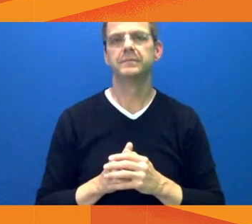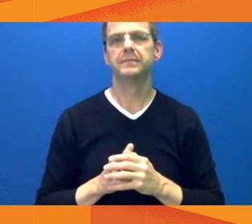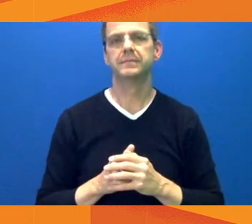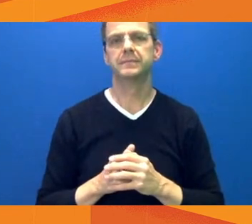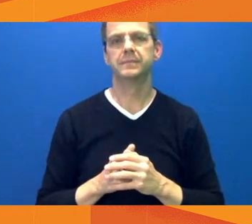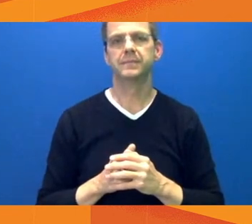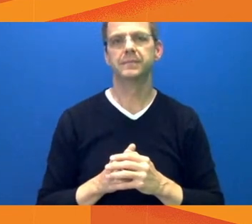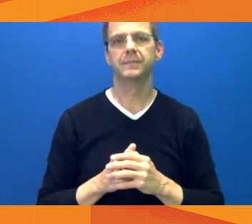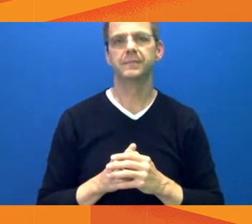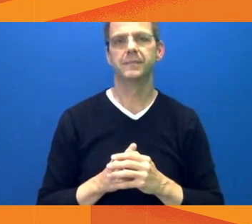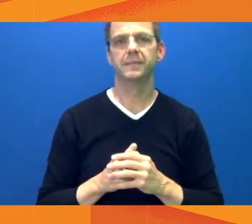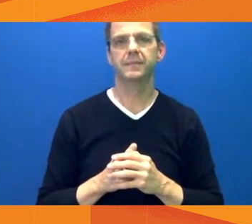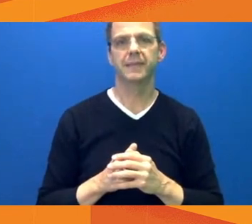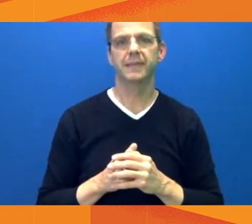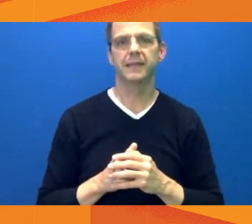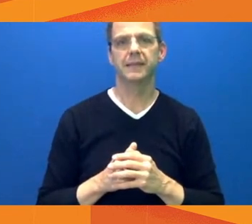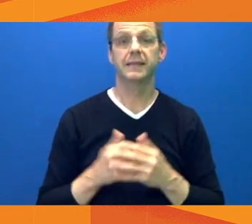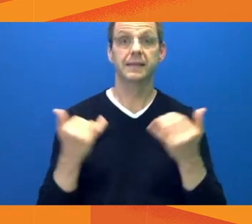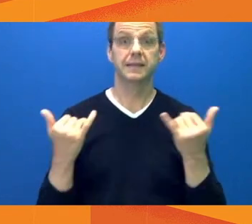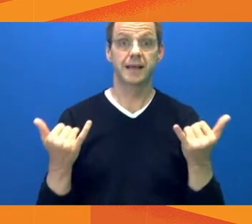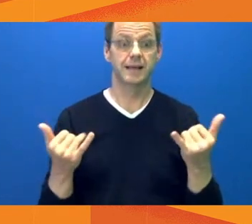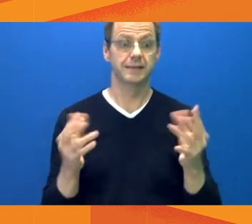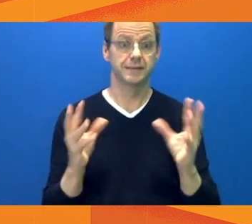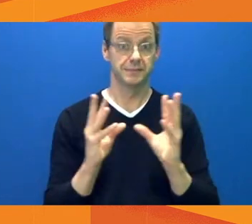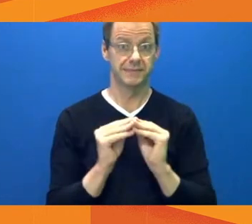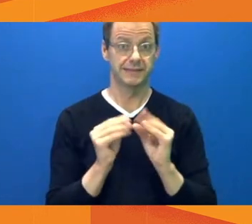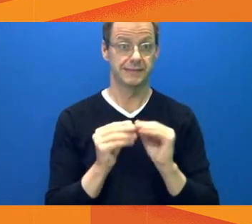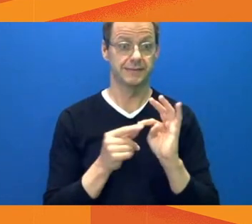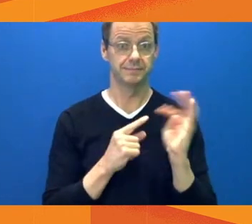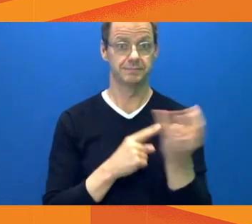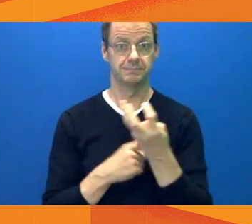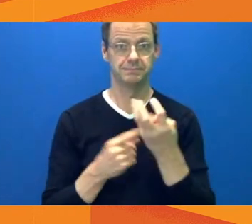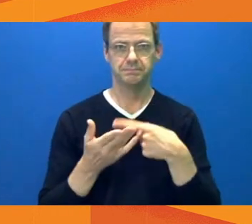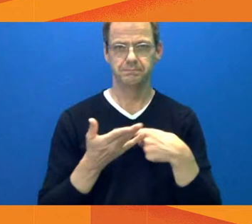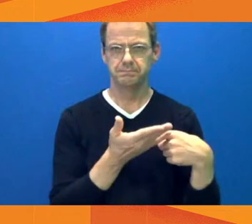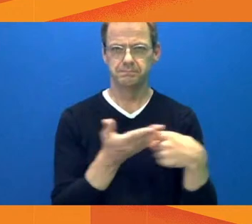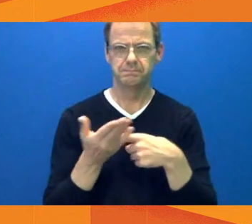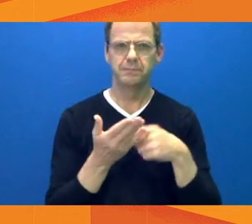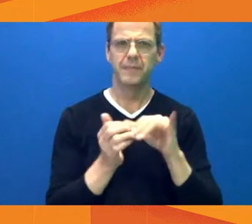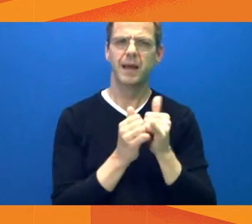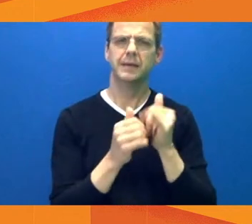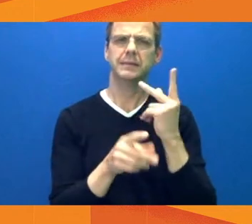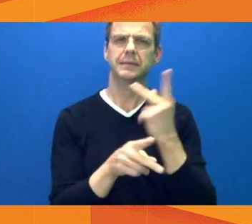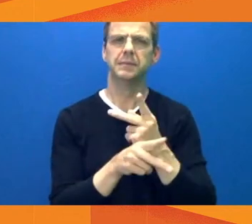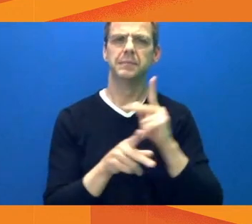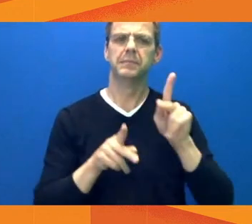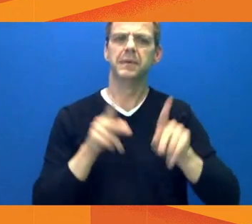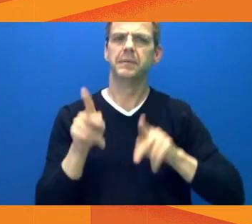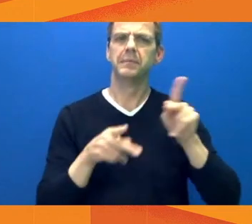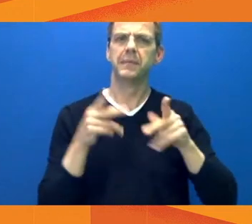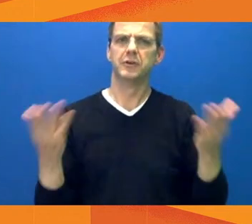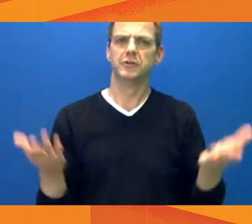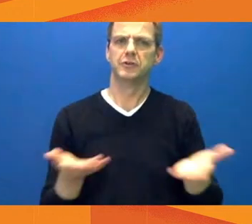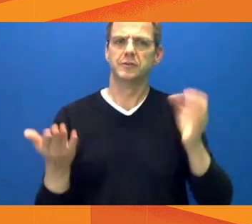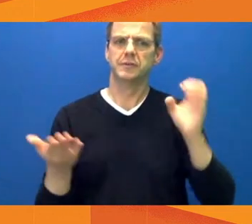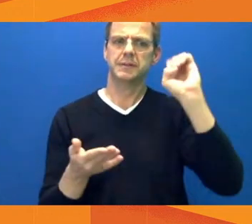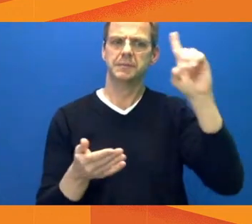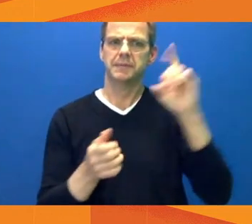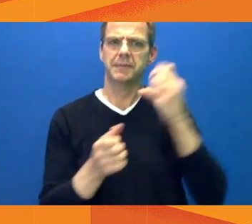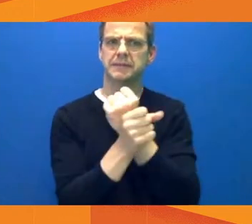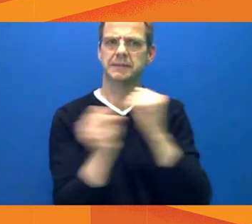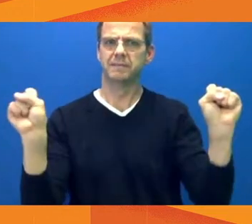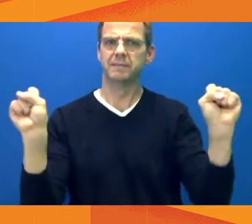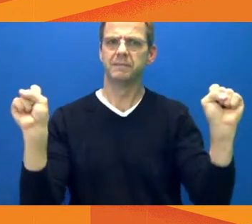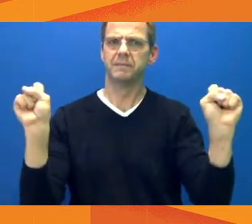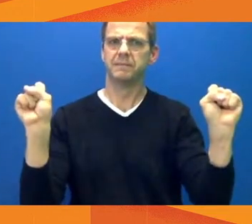specifics of what these new restrictions mean for City of Edmonton services. But in the meantime, I want to thank Edmontonians for their continued patience as